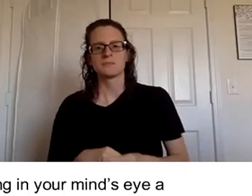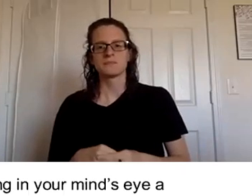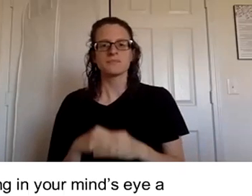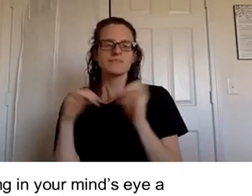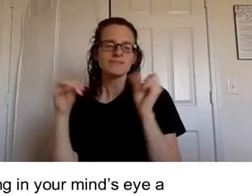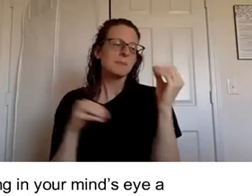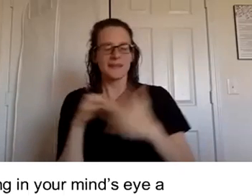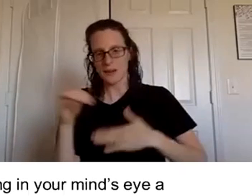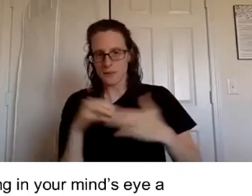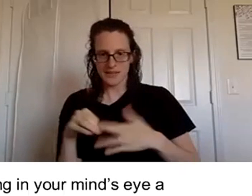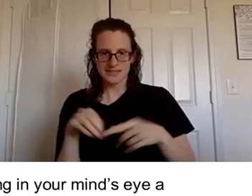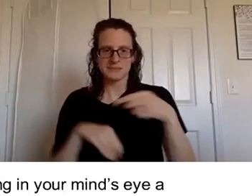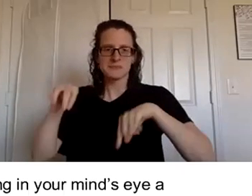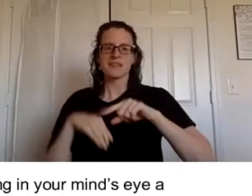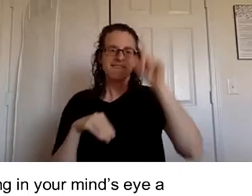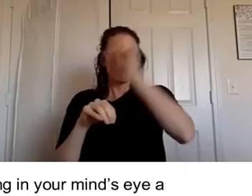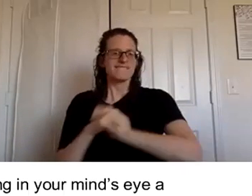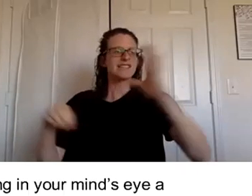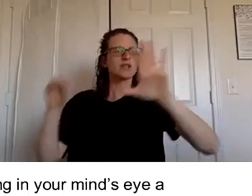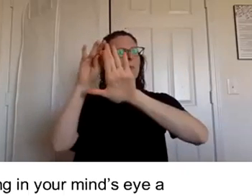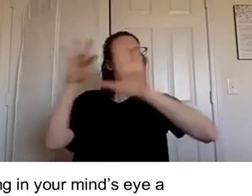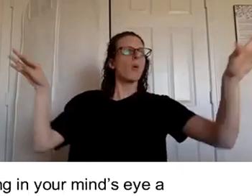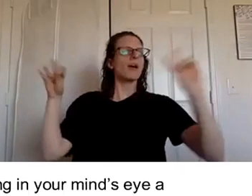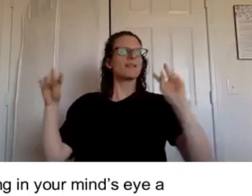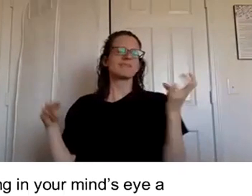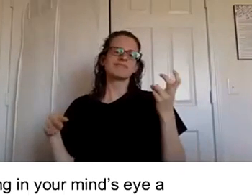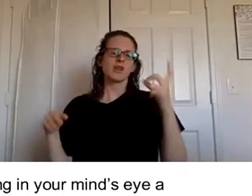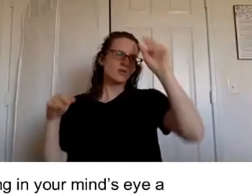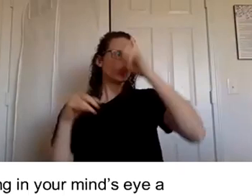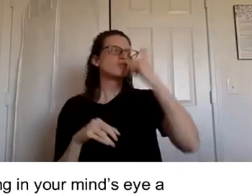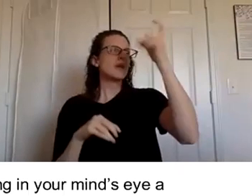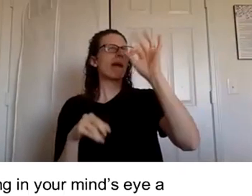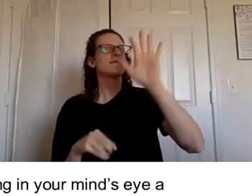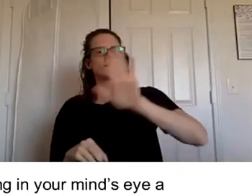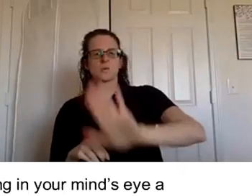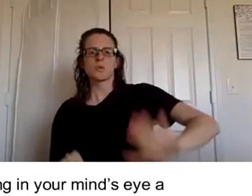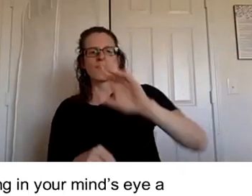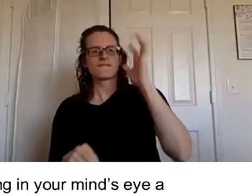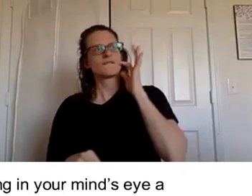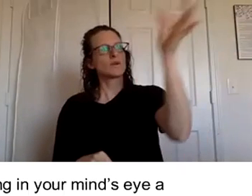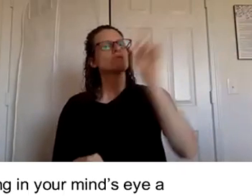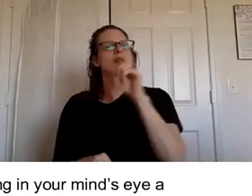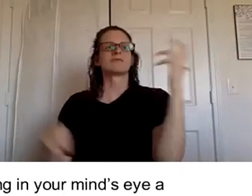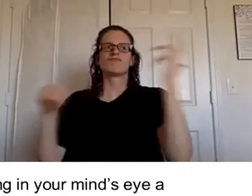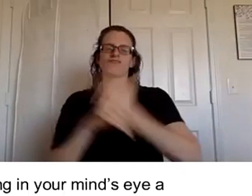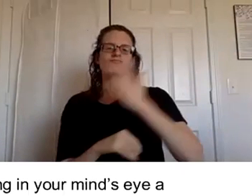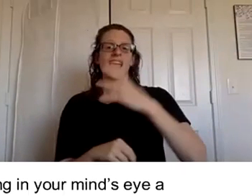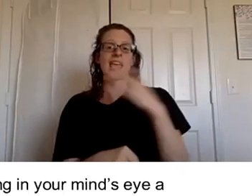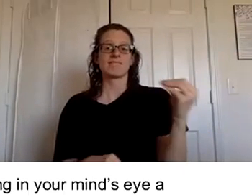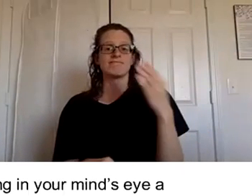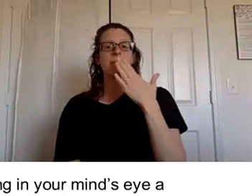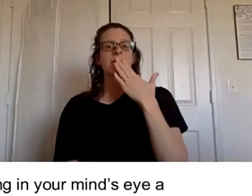vision boards are awesome vision casting dreaming of your future is awesome and i am thankful